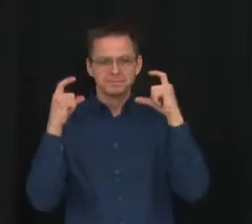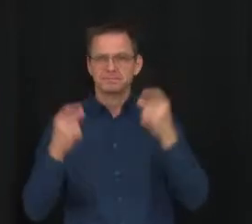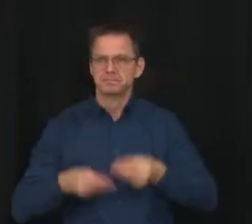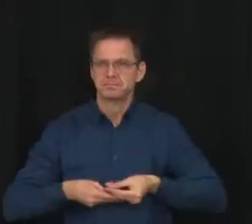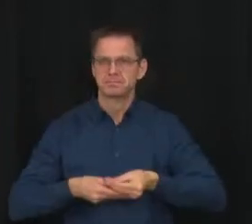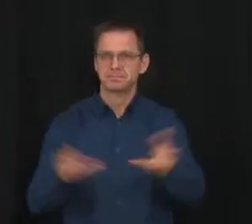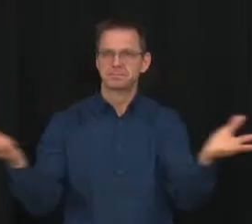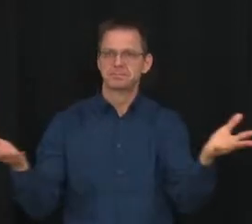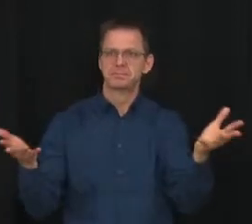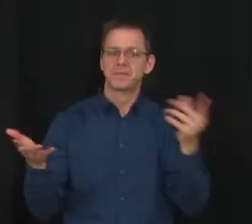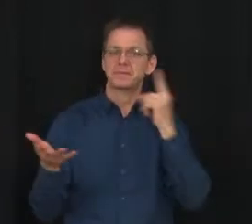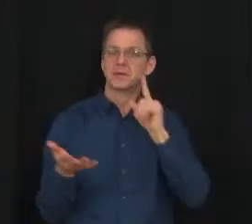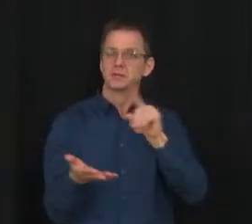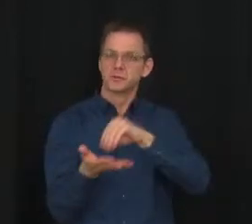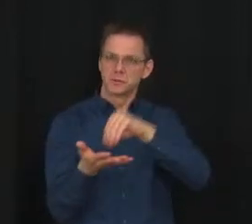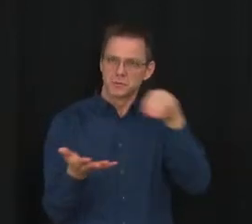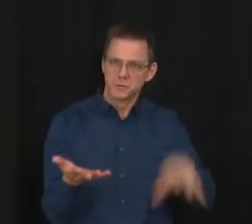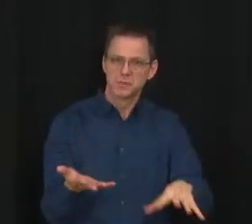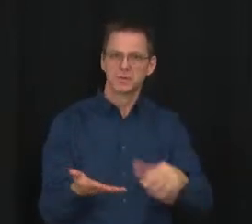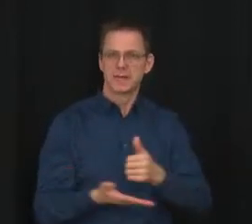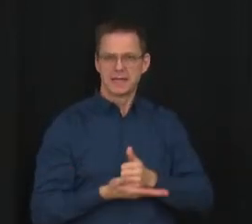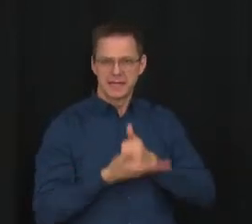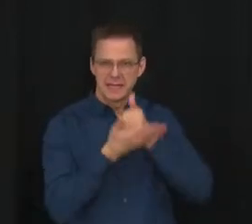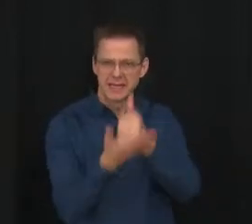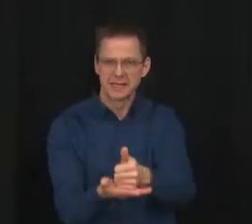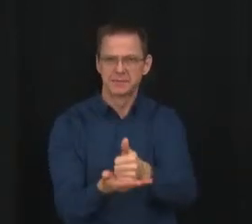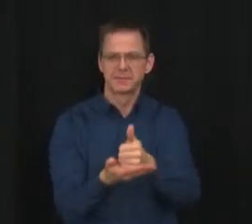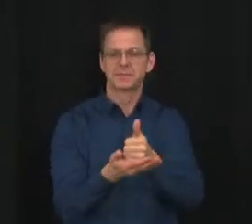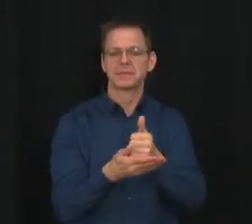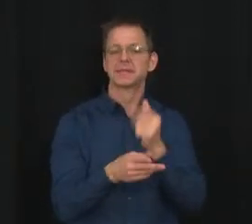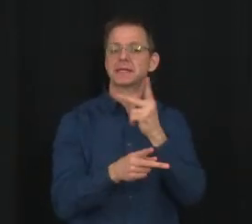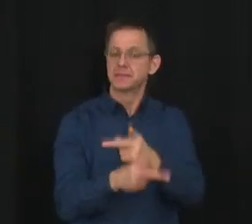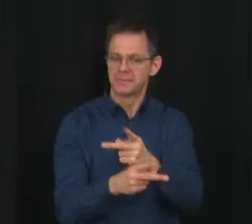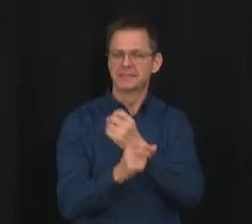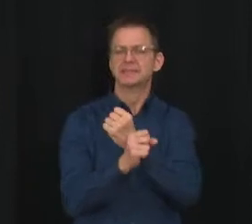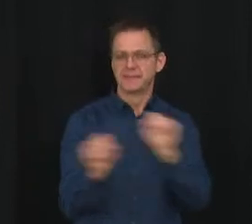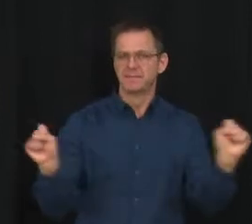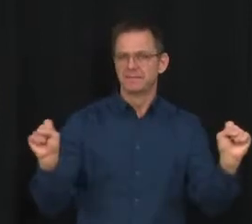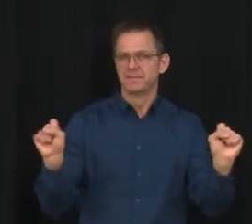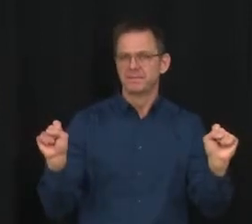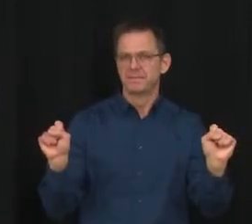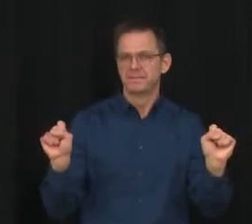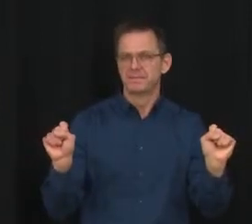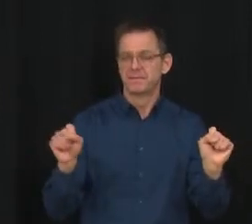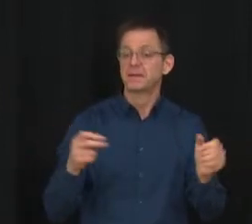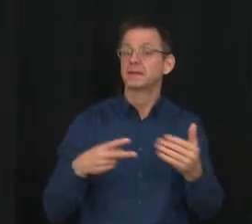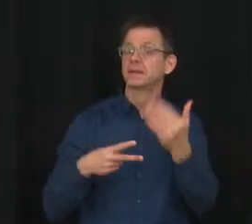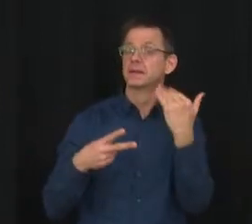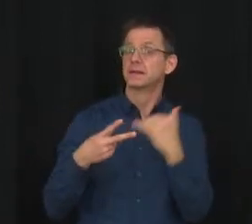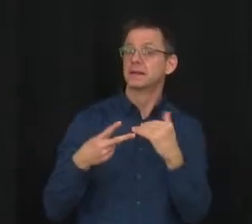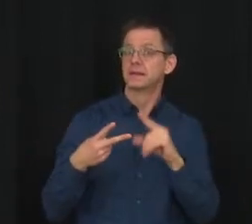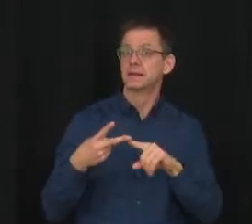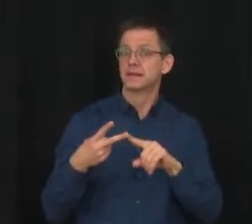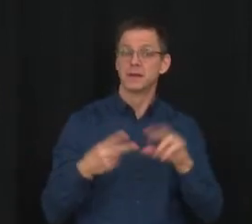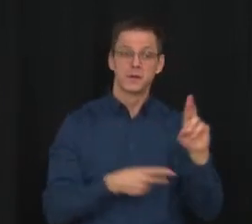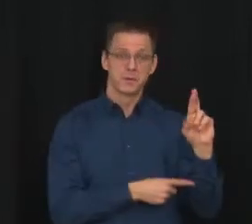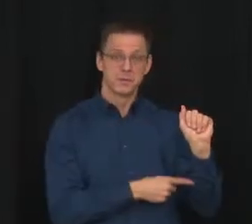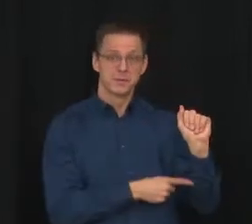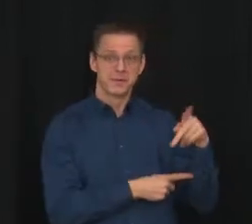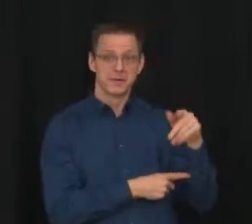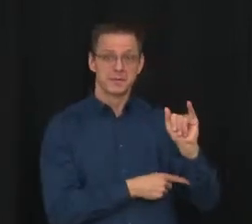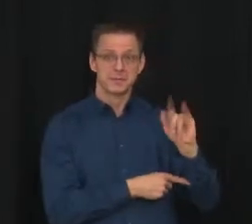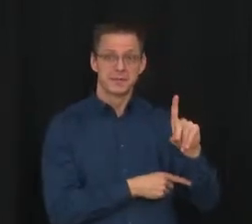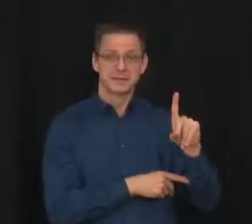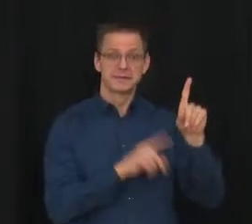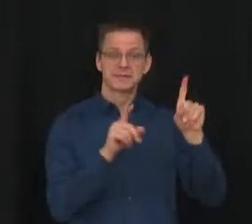The government will begin distributing shipments of rapid tests and masks later this week, and all schools will